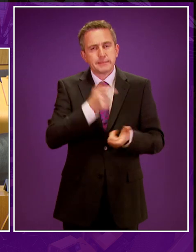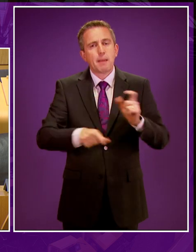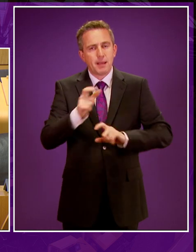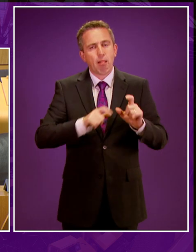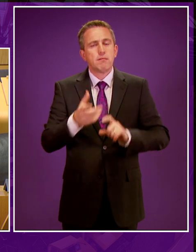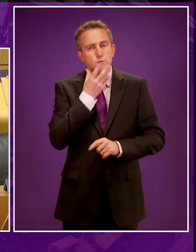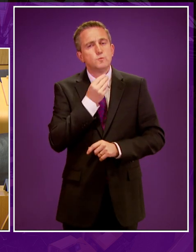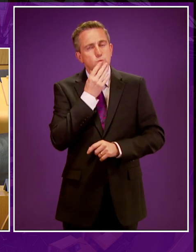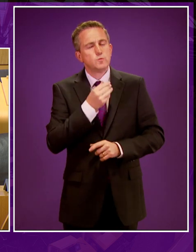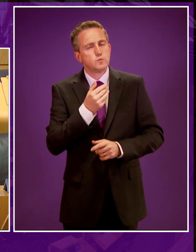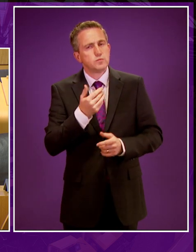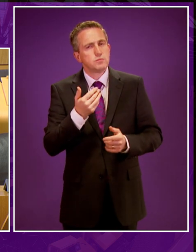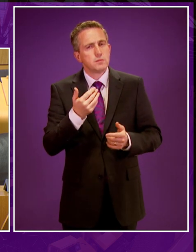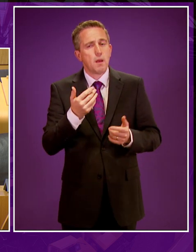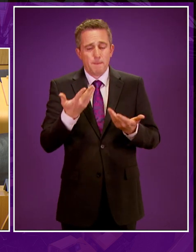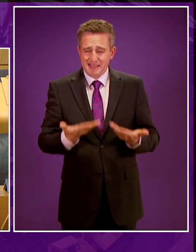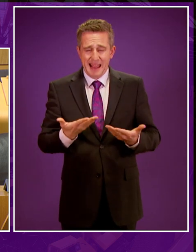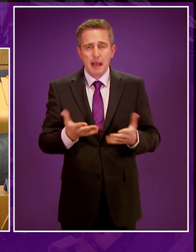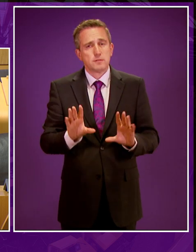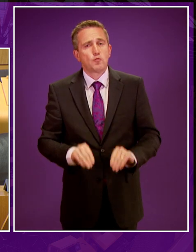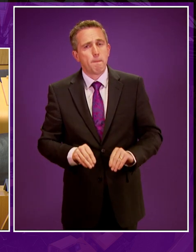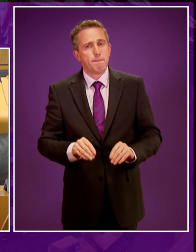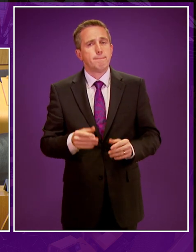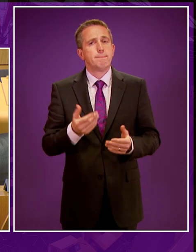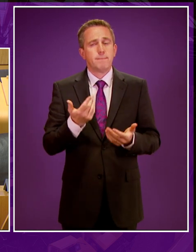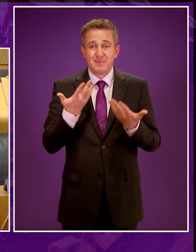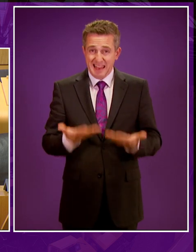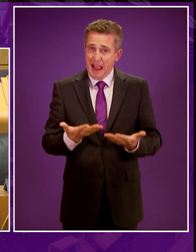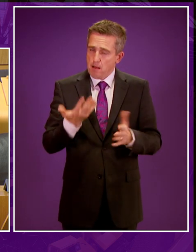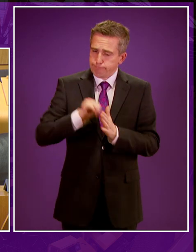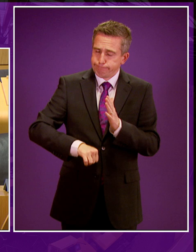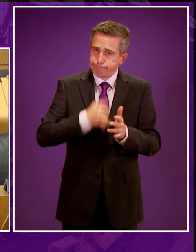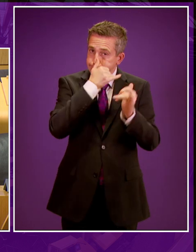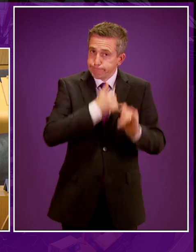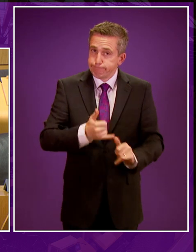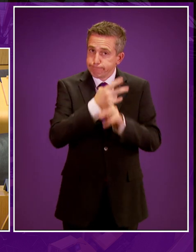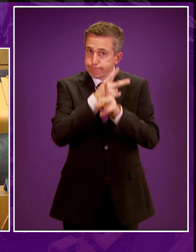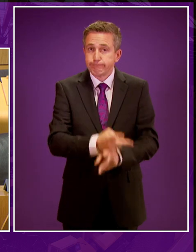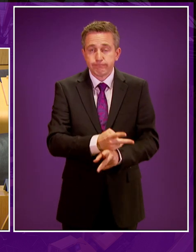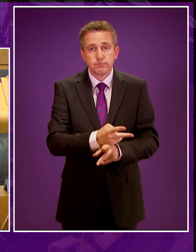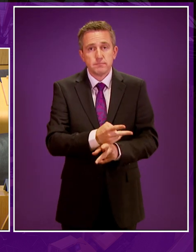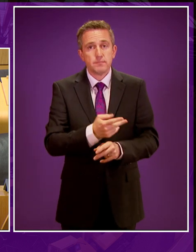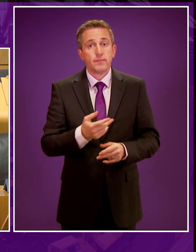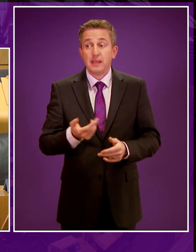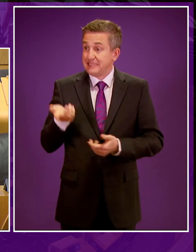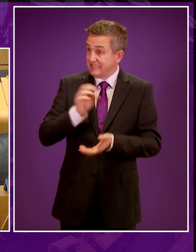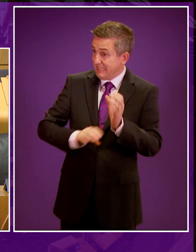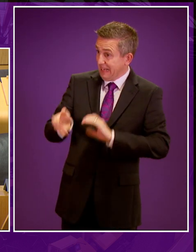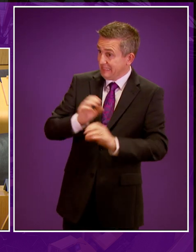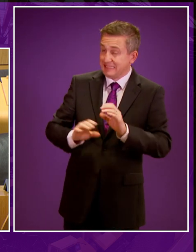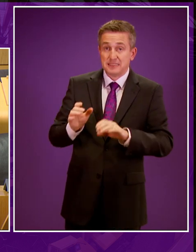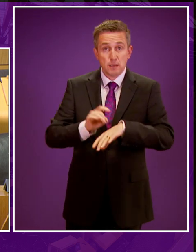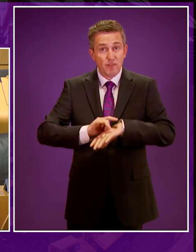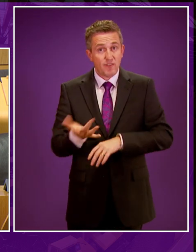inappropriate chemicals in the fracking process. But this is a failure of regulation and monitoring, not of science. And even among the scientists and